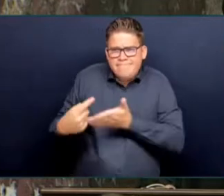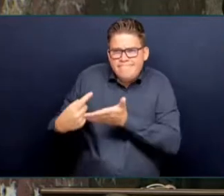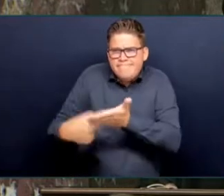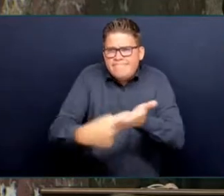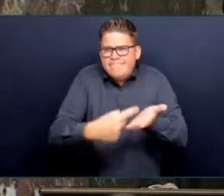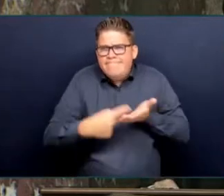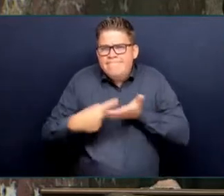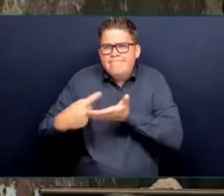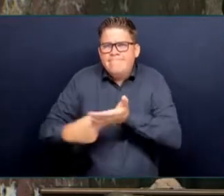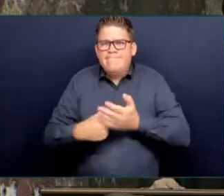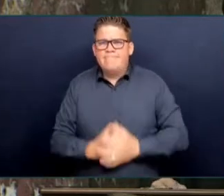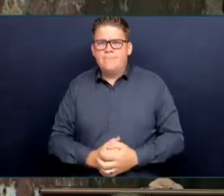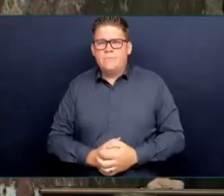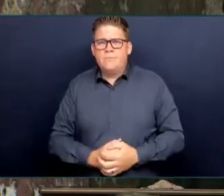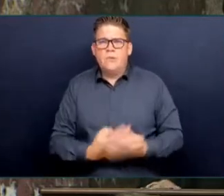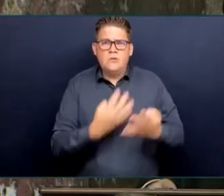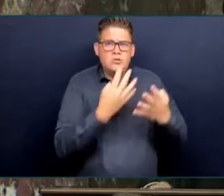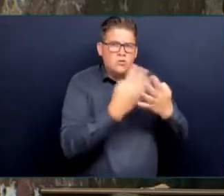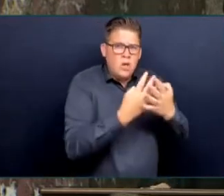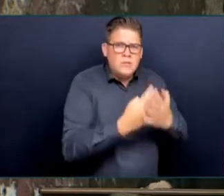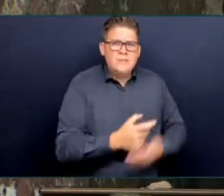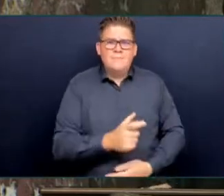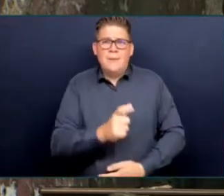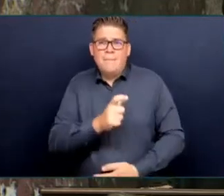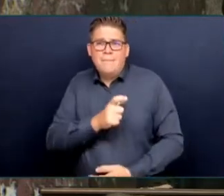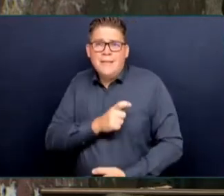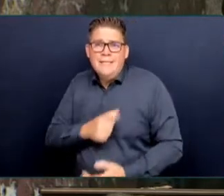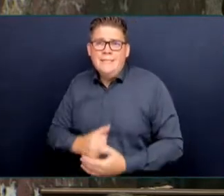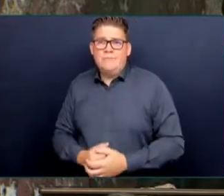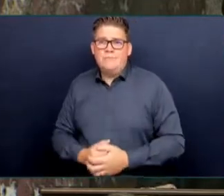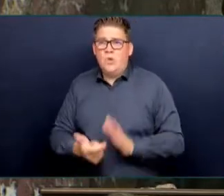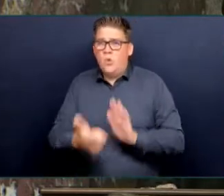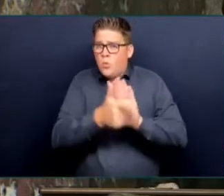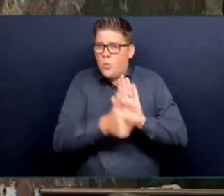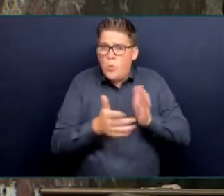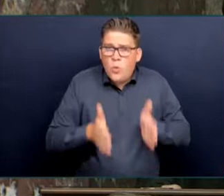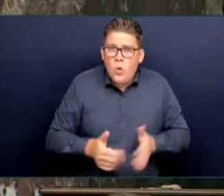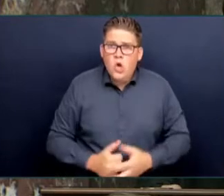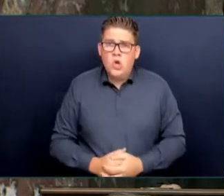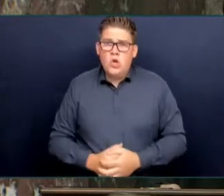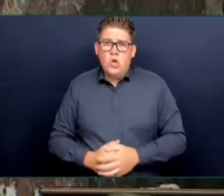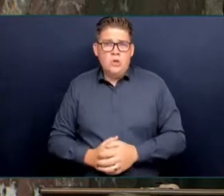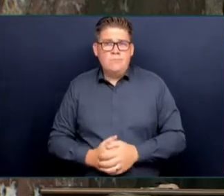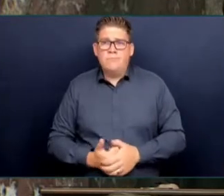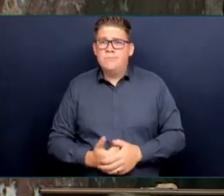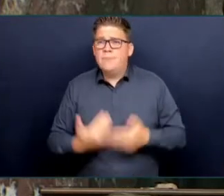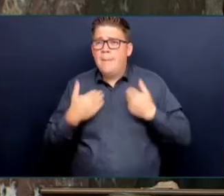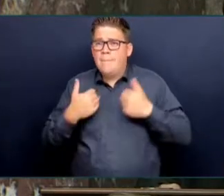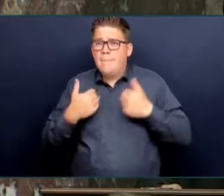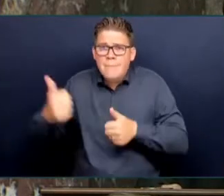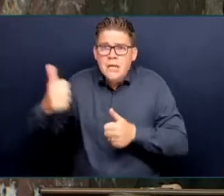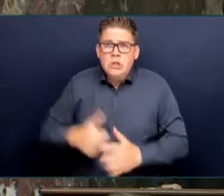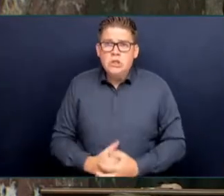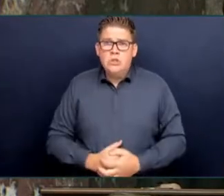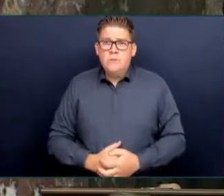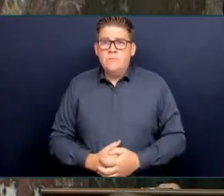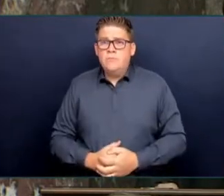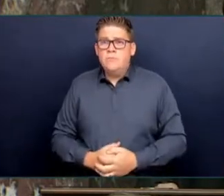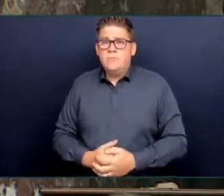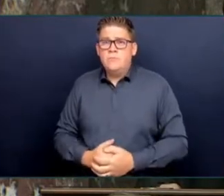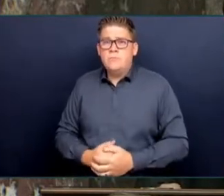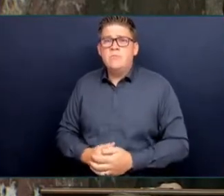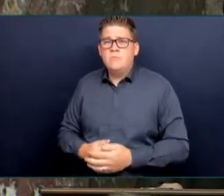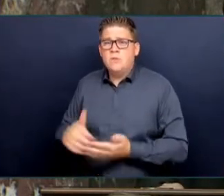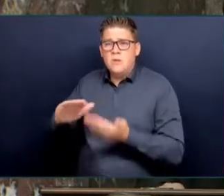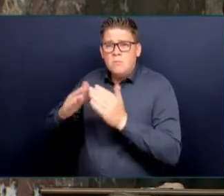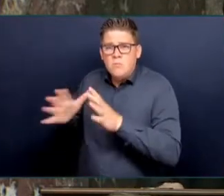crown, different ministries, mental health, social development, everybody coming together to figure out a best practice and move forward. Those